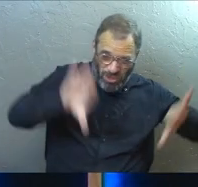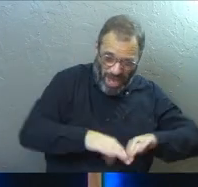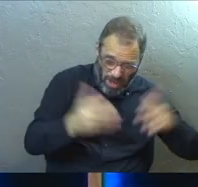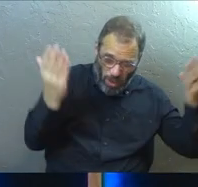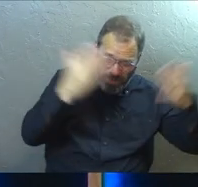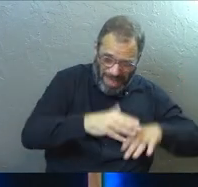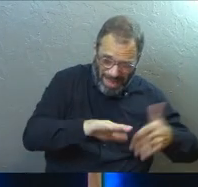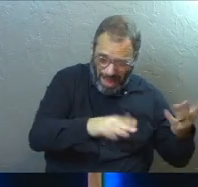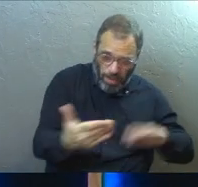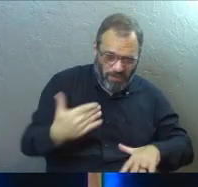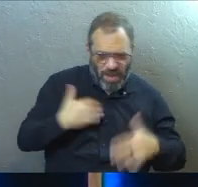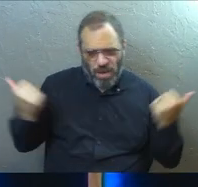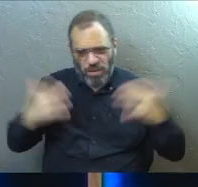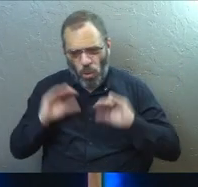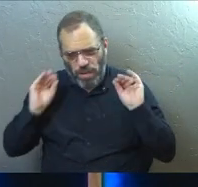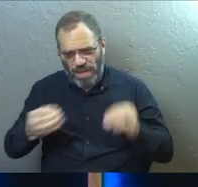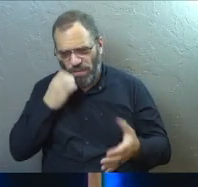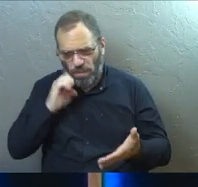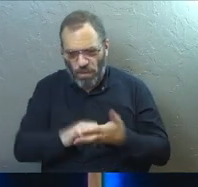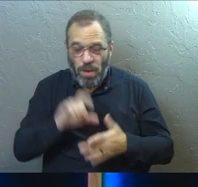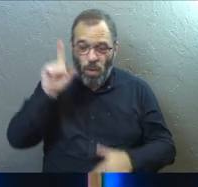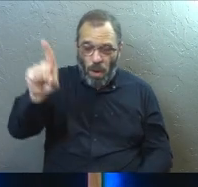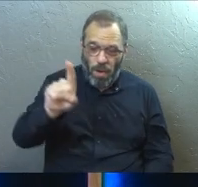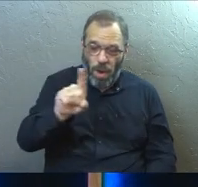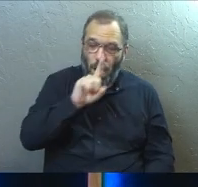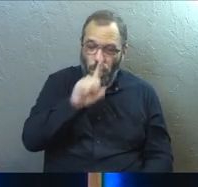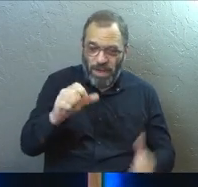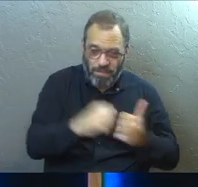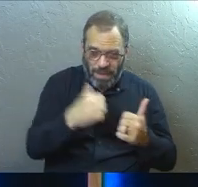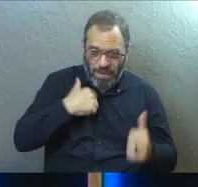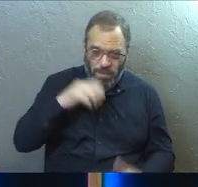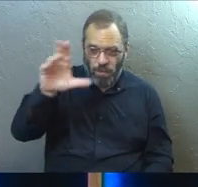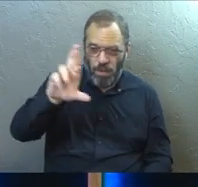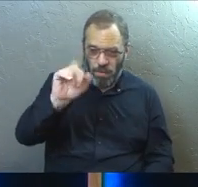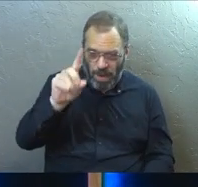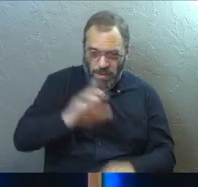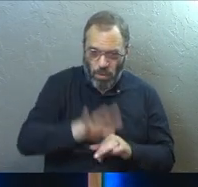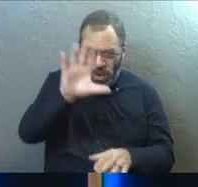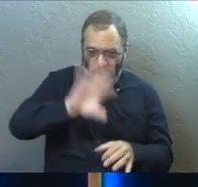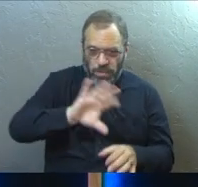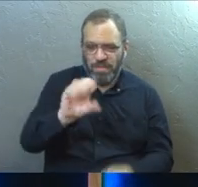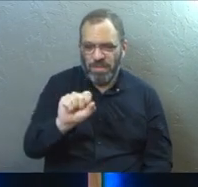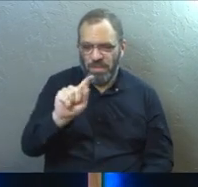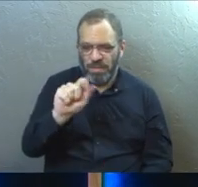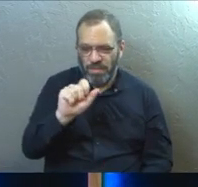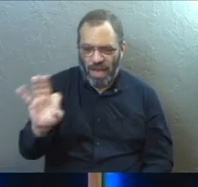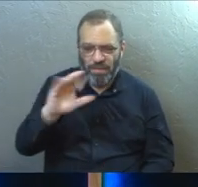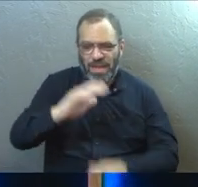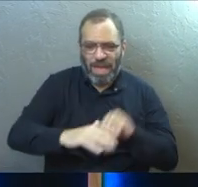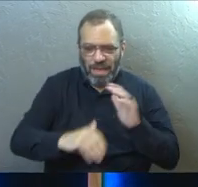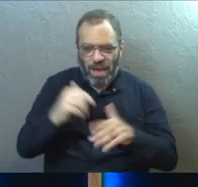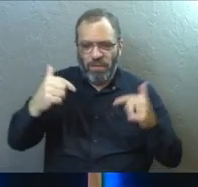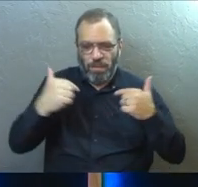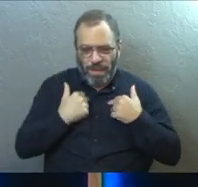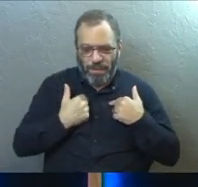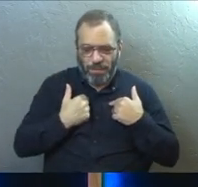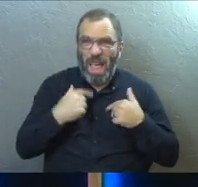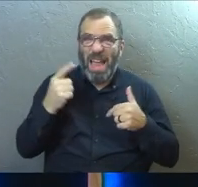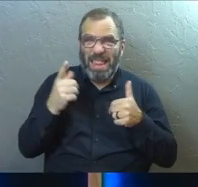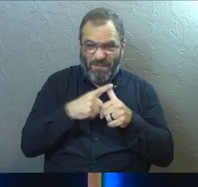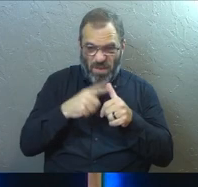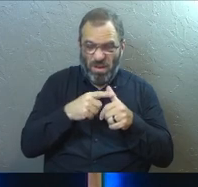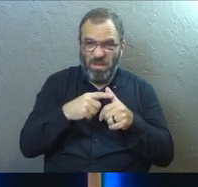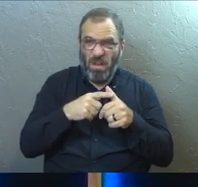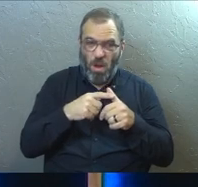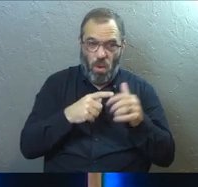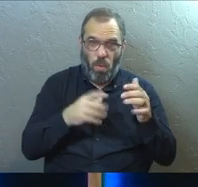valley of the shadow of death, I will fear no evil for you are with me. Your rod and your staff, they comfort me. That first